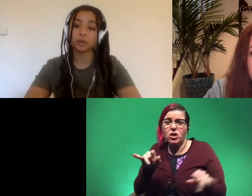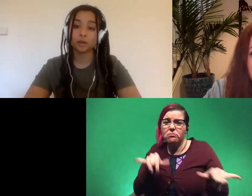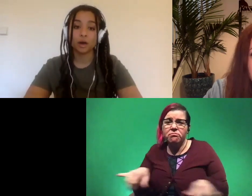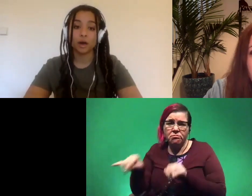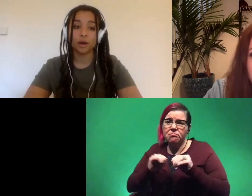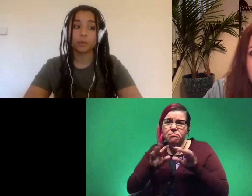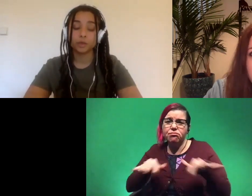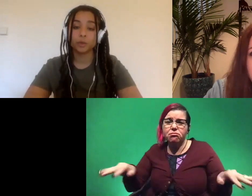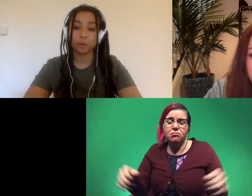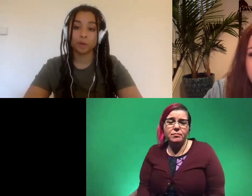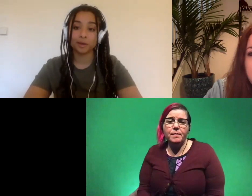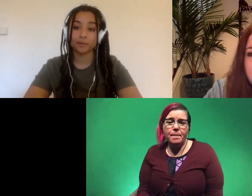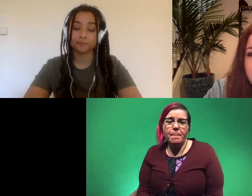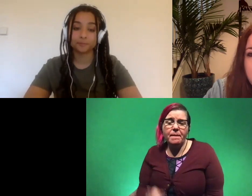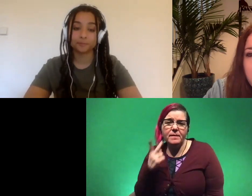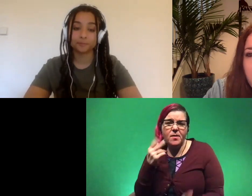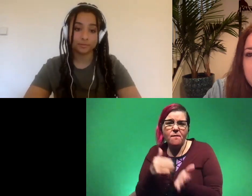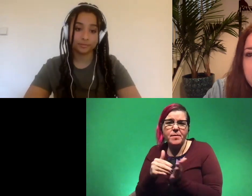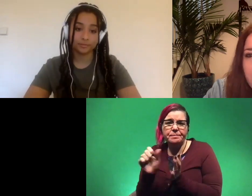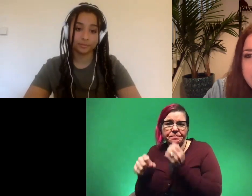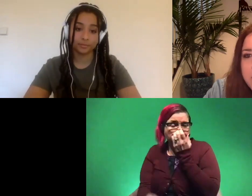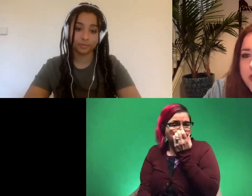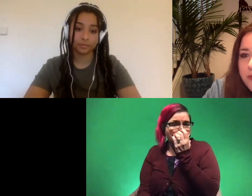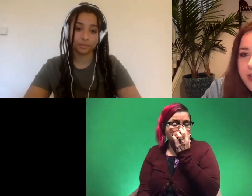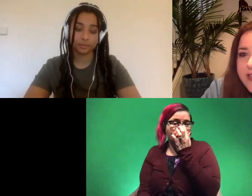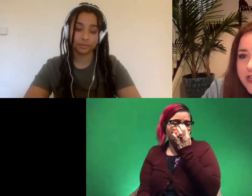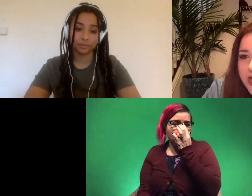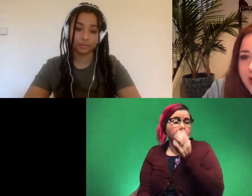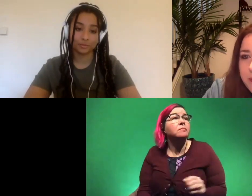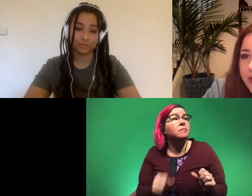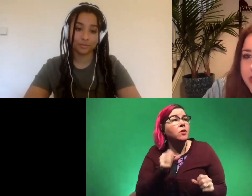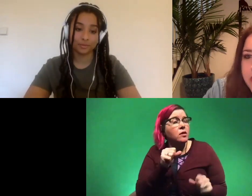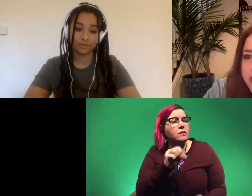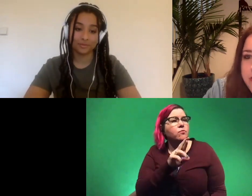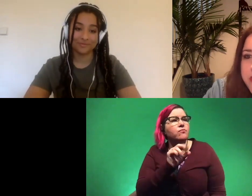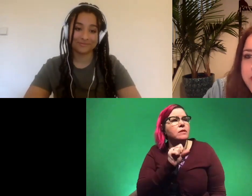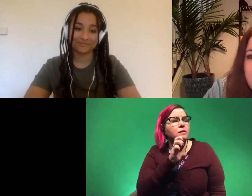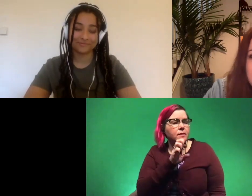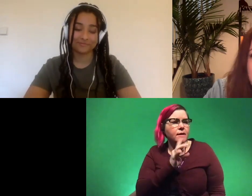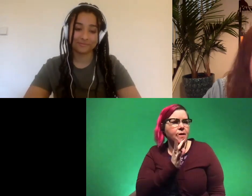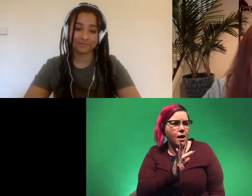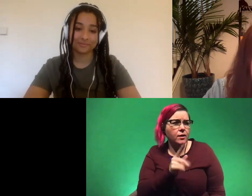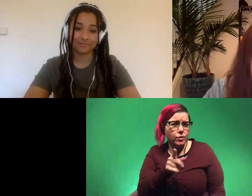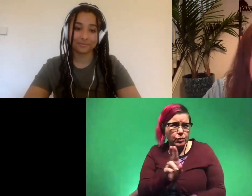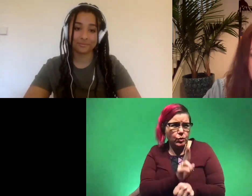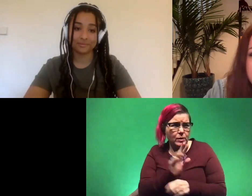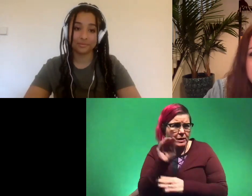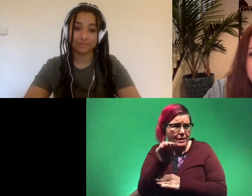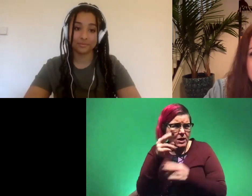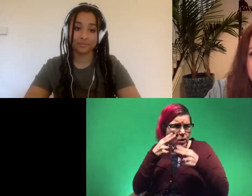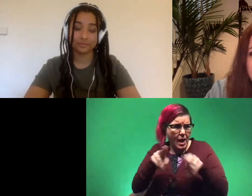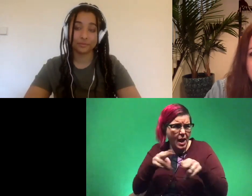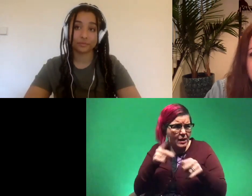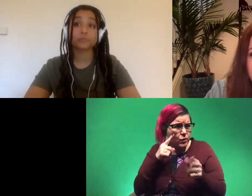as well we see quite a bit of that um awesome so reese age nine would like to know do you use dinosaur eggs for researching